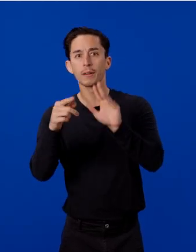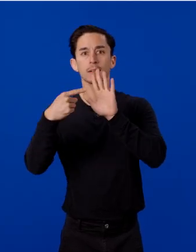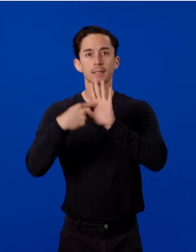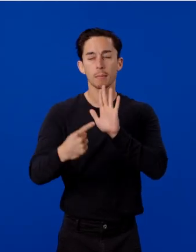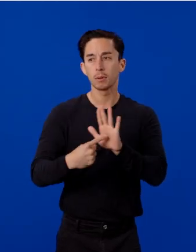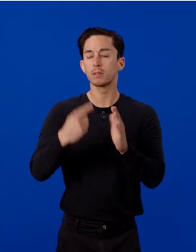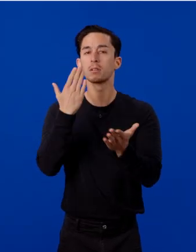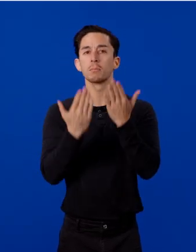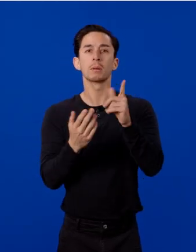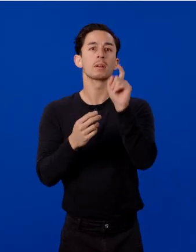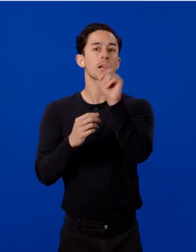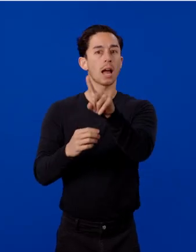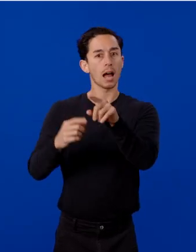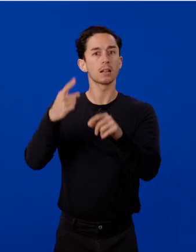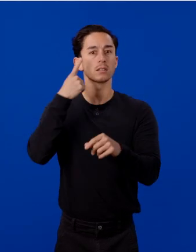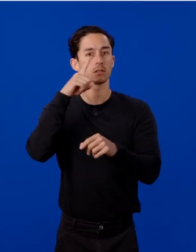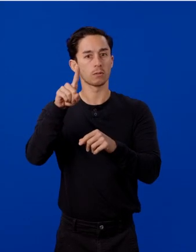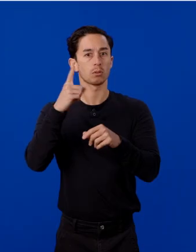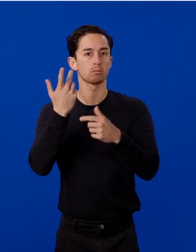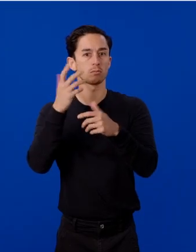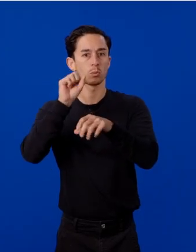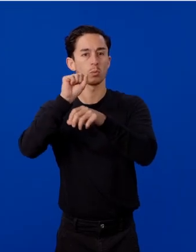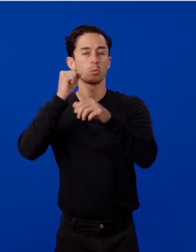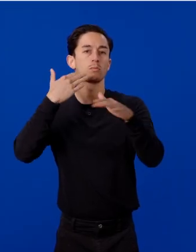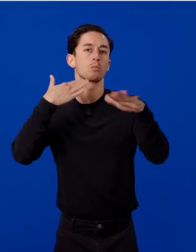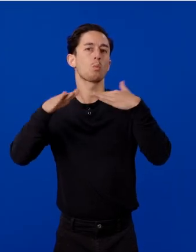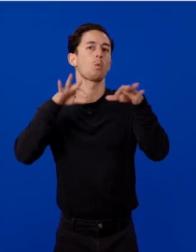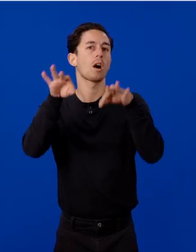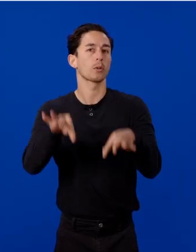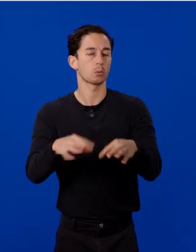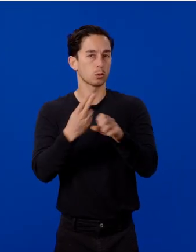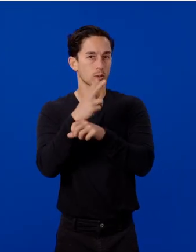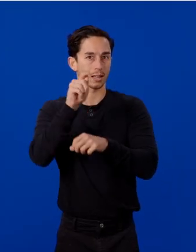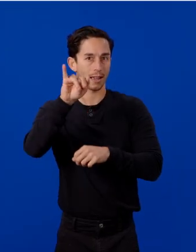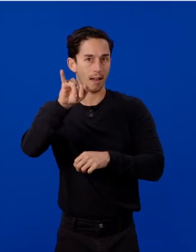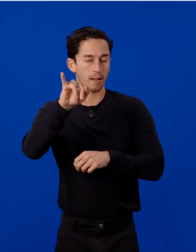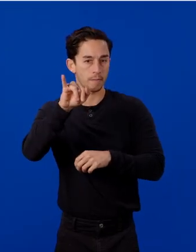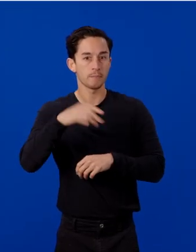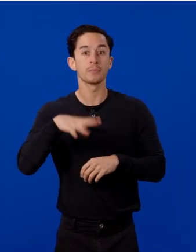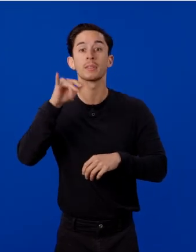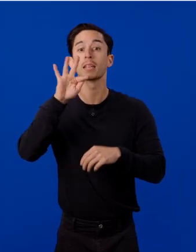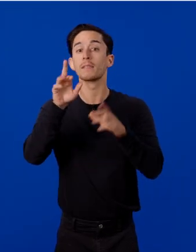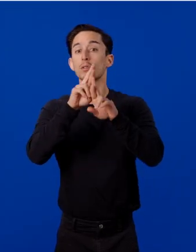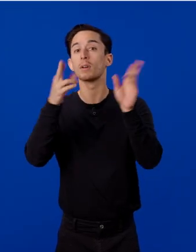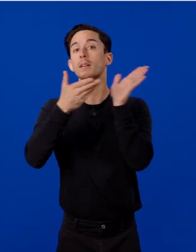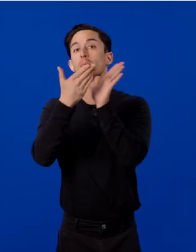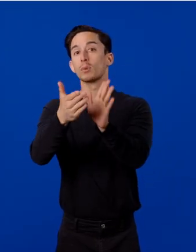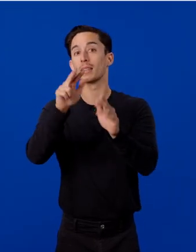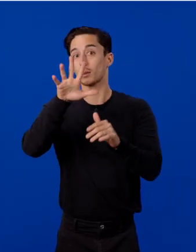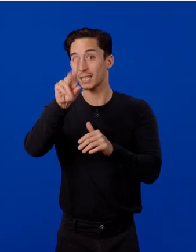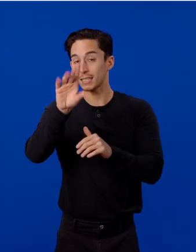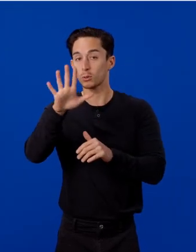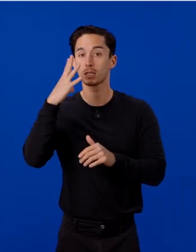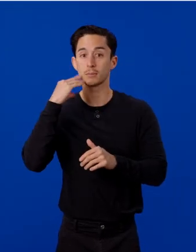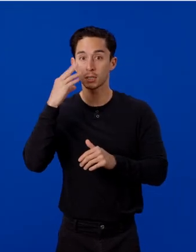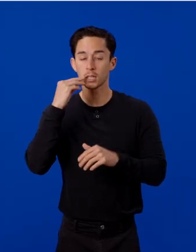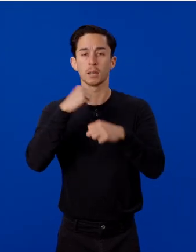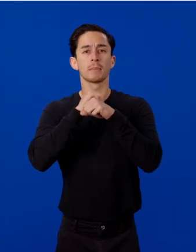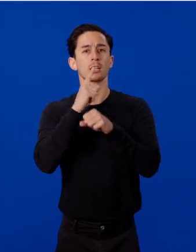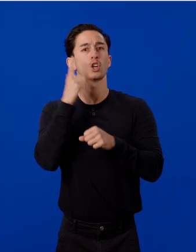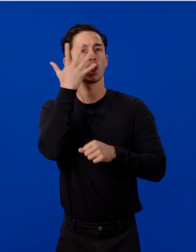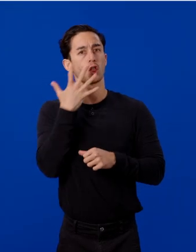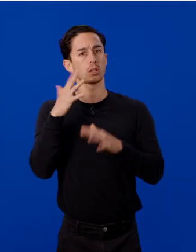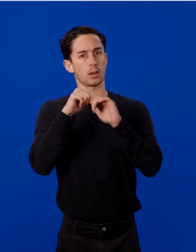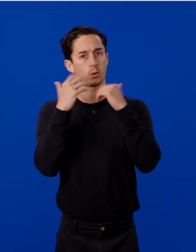ask for a workflow using your AI. If you're ready to bring more 3D into your experience, make sure they will look the way you want them to,